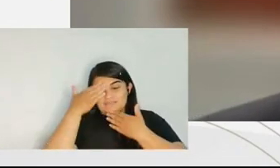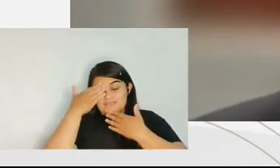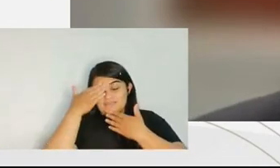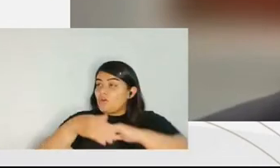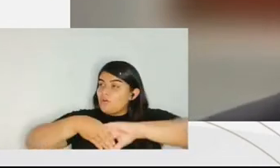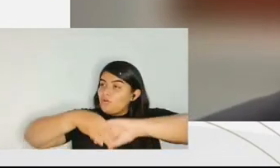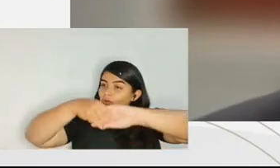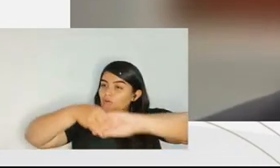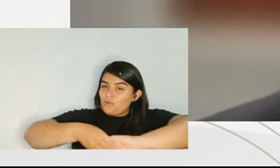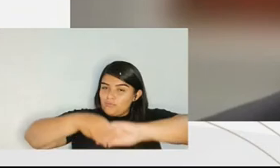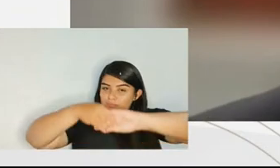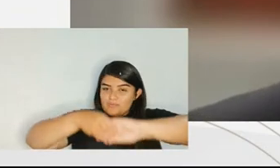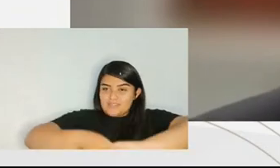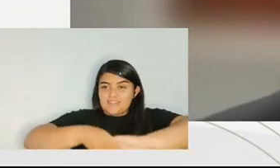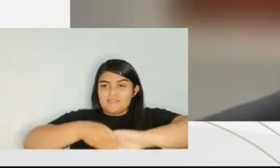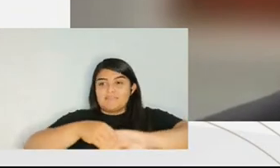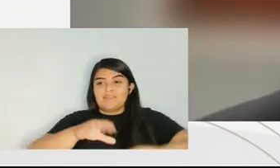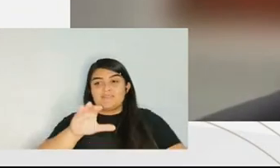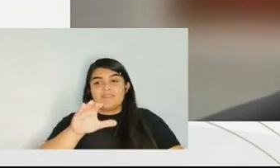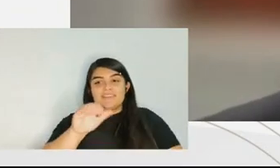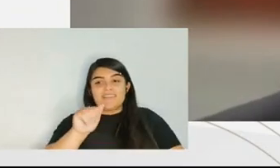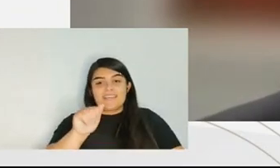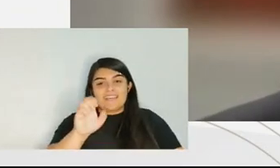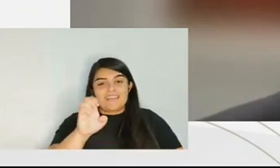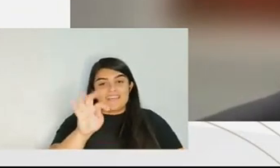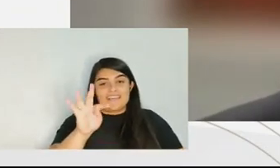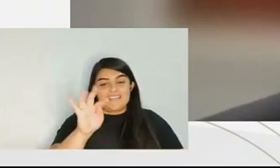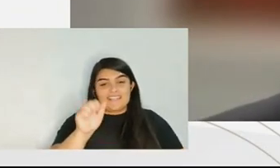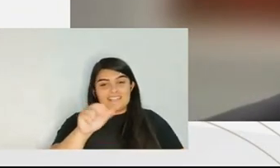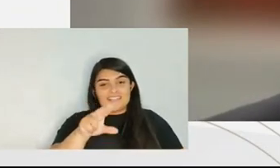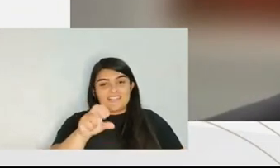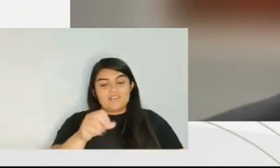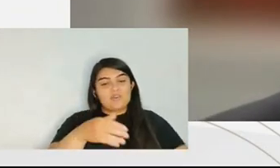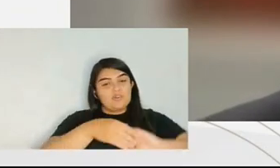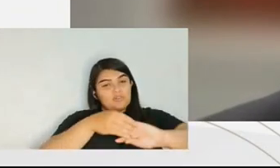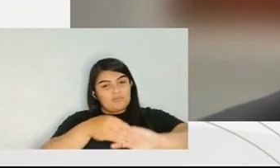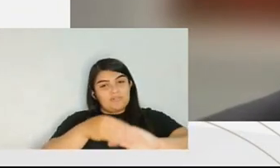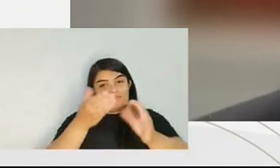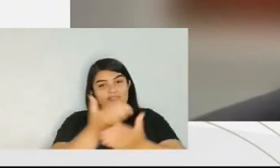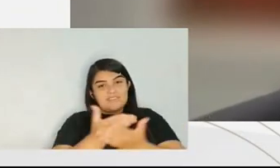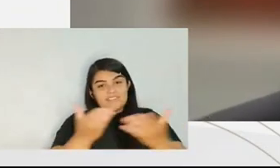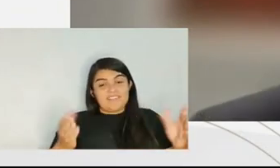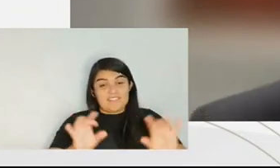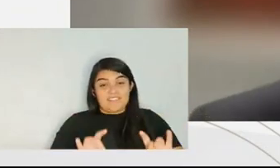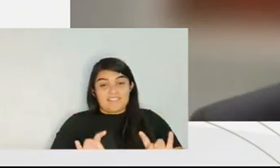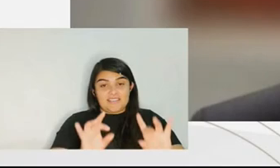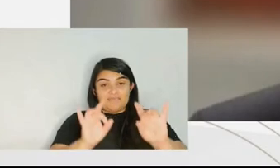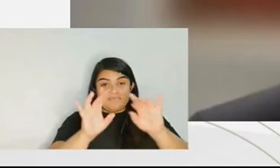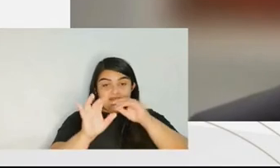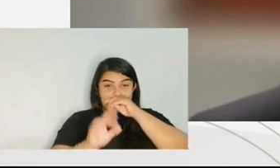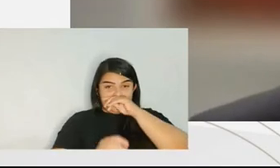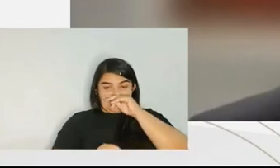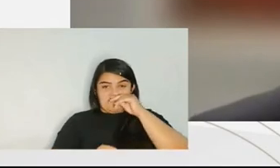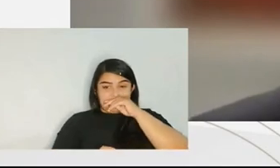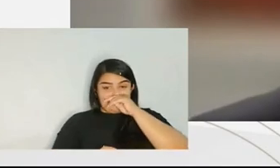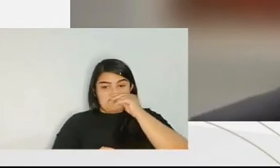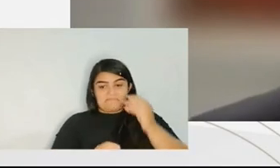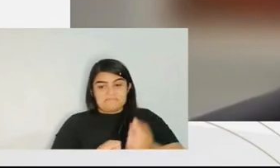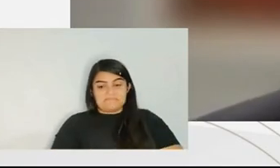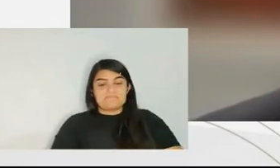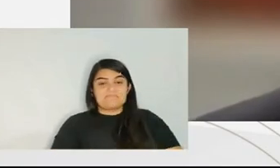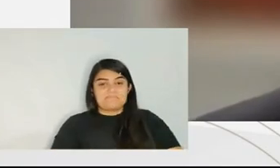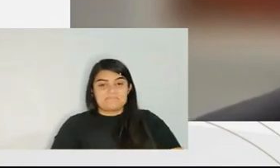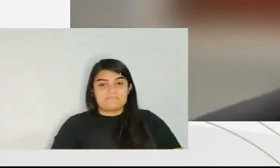and salute Judge Caetano and everybody else who's on our